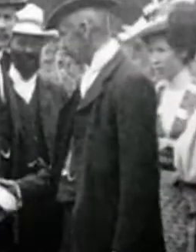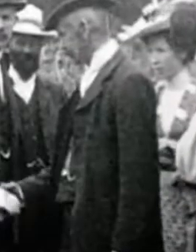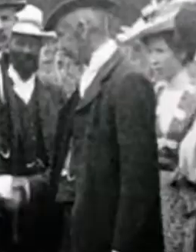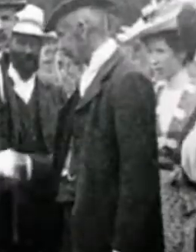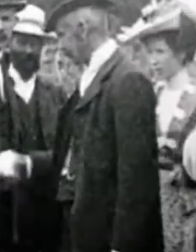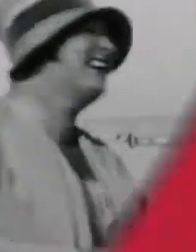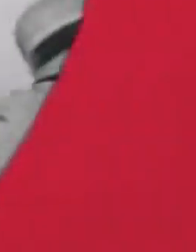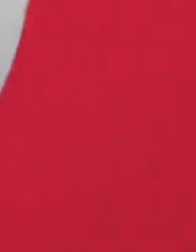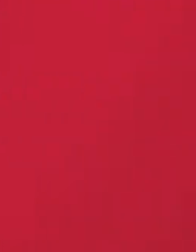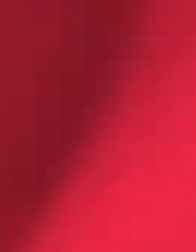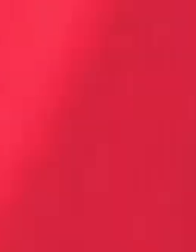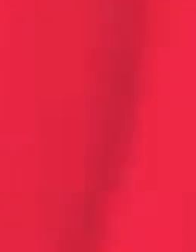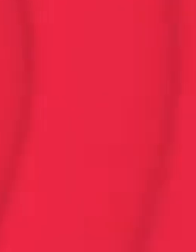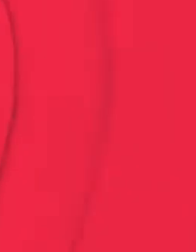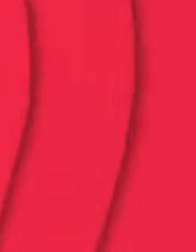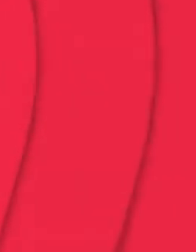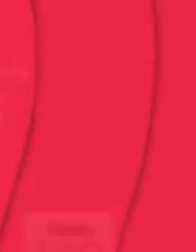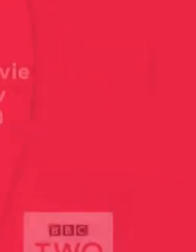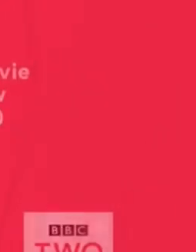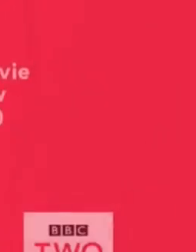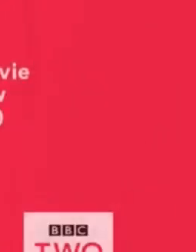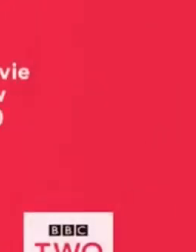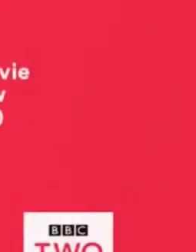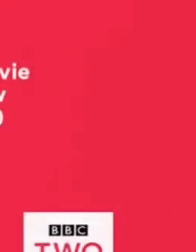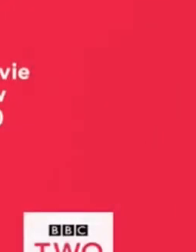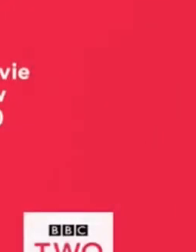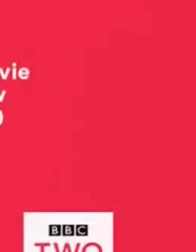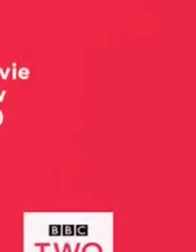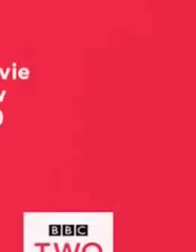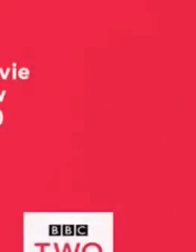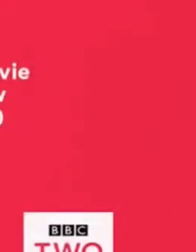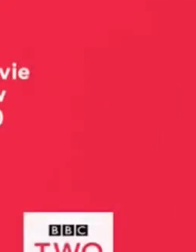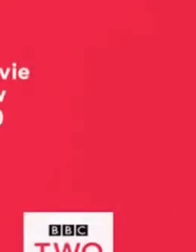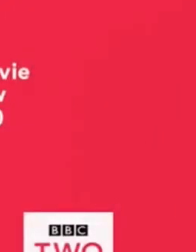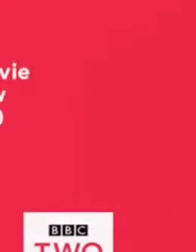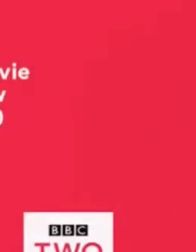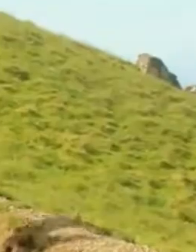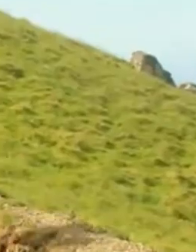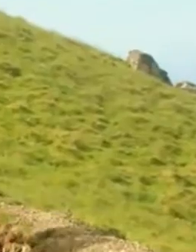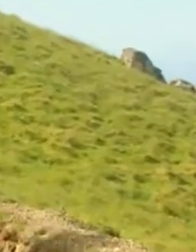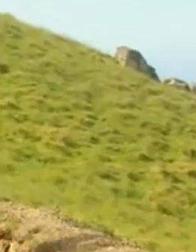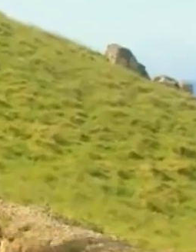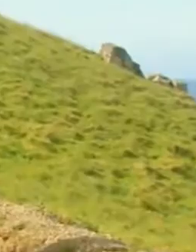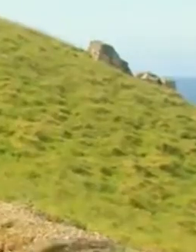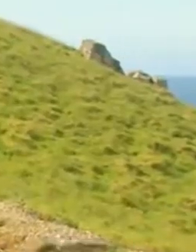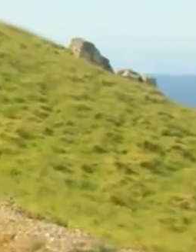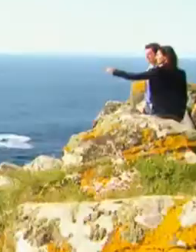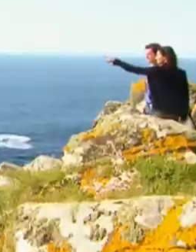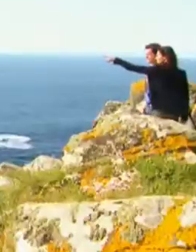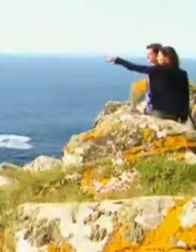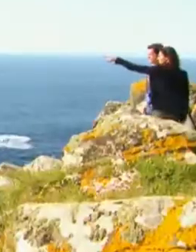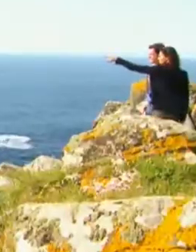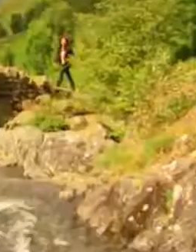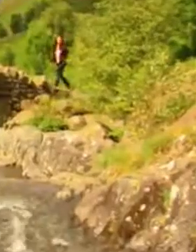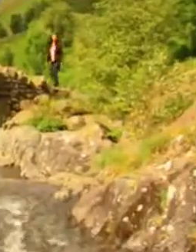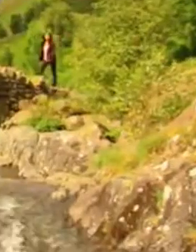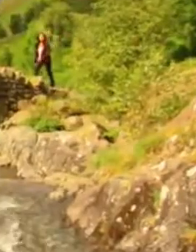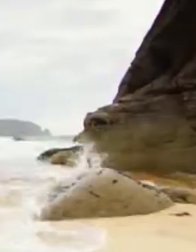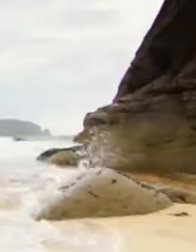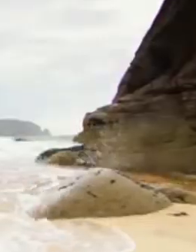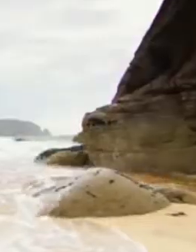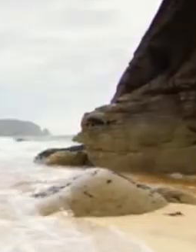Home Movie Roadshow continues Friday at 9 on BBC2. We're travelling from the southern tip of England